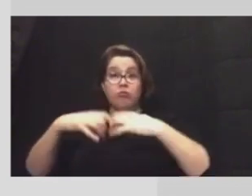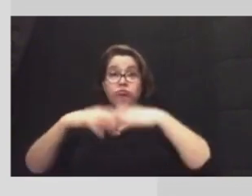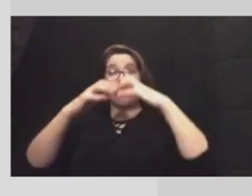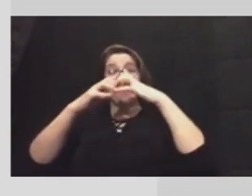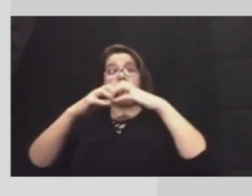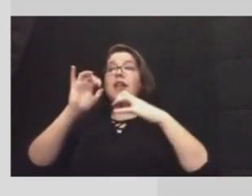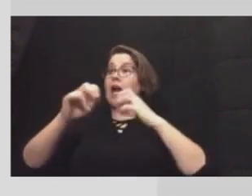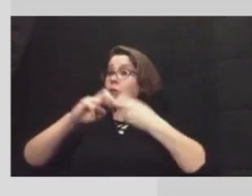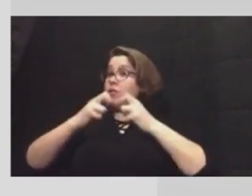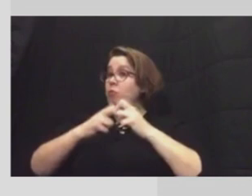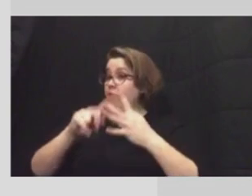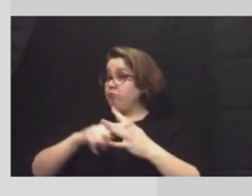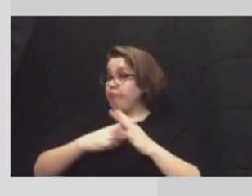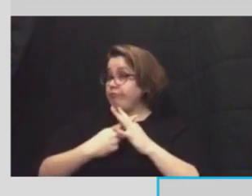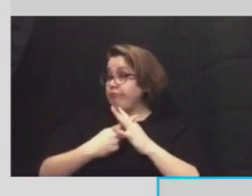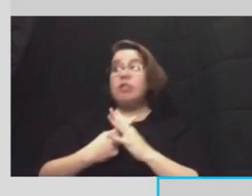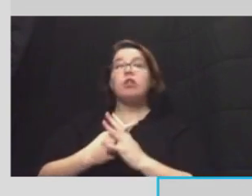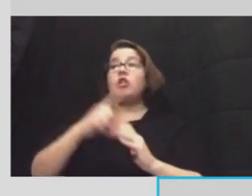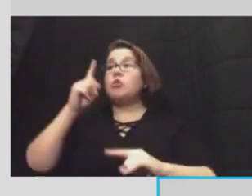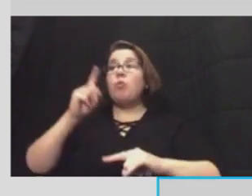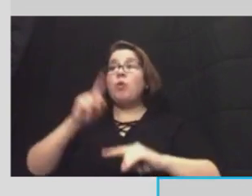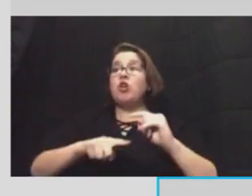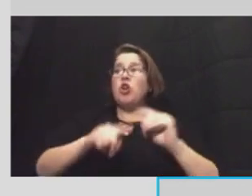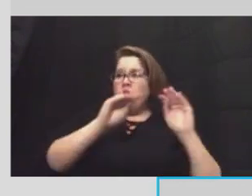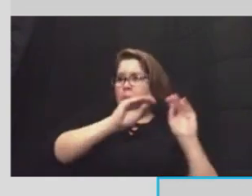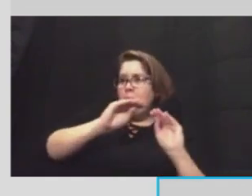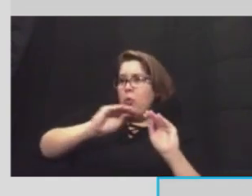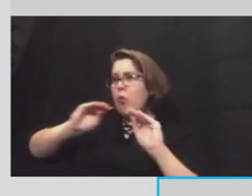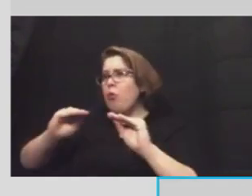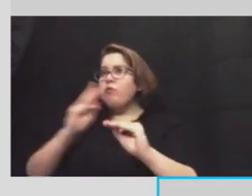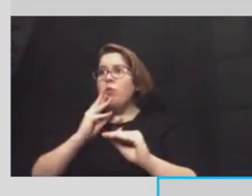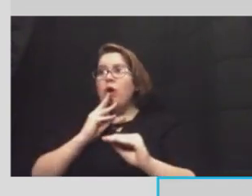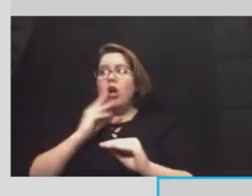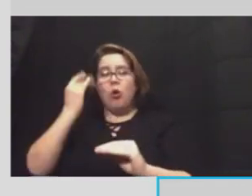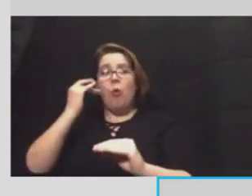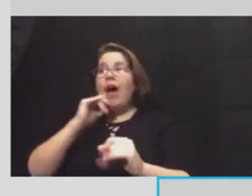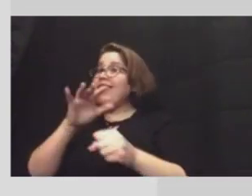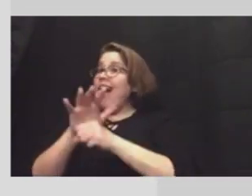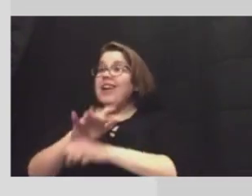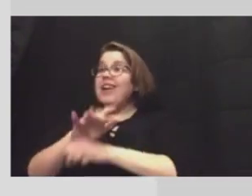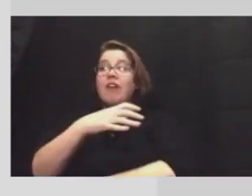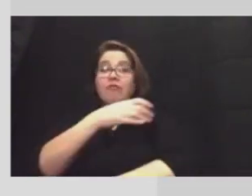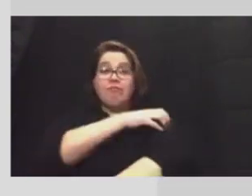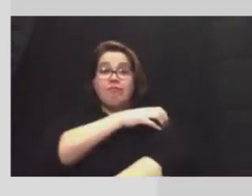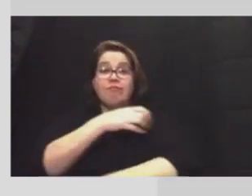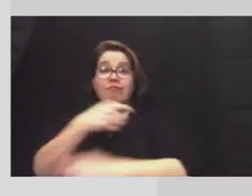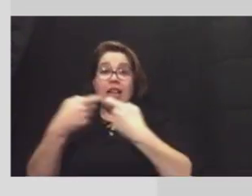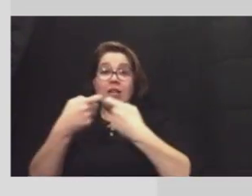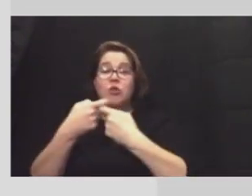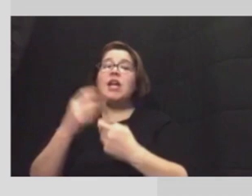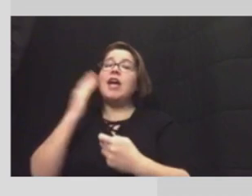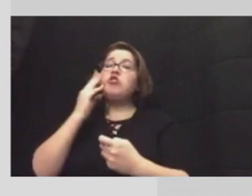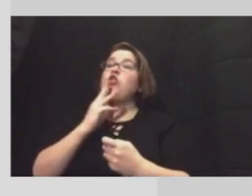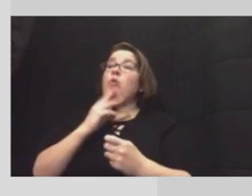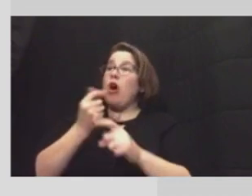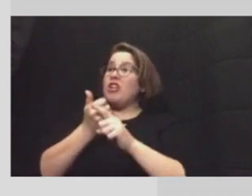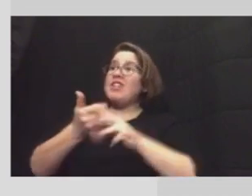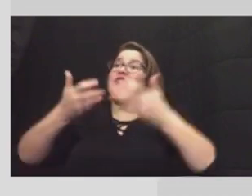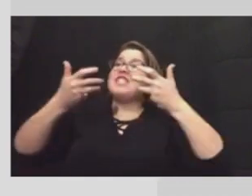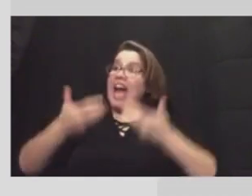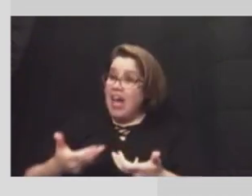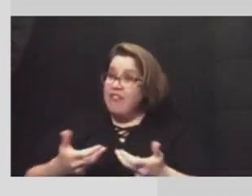our problem was was the inability to move water because of no power uh as as you all know water is very heavy uh